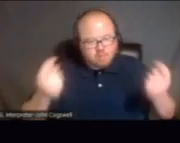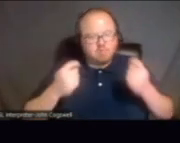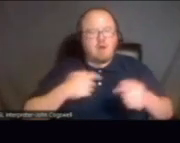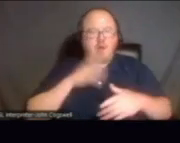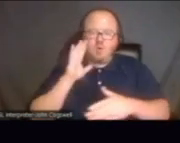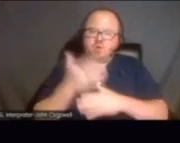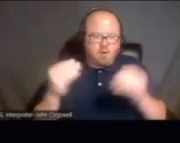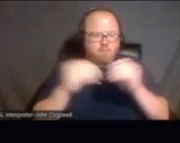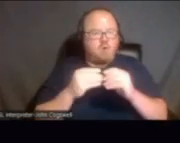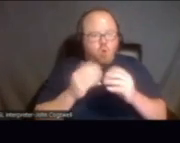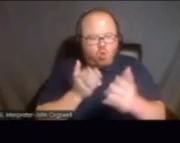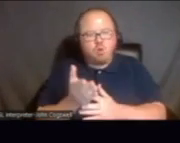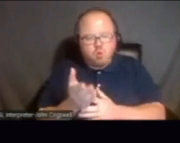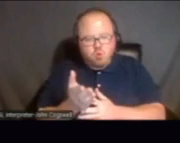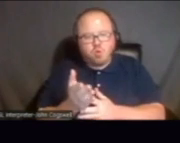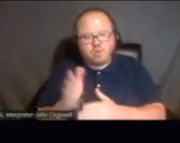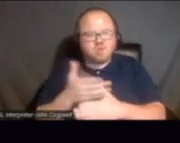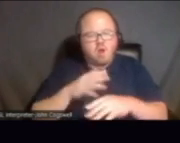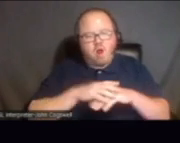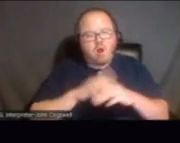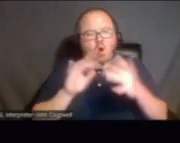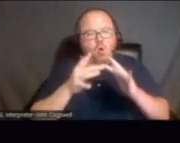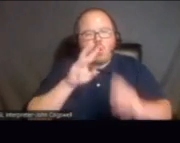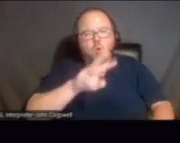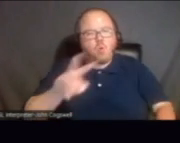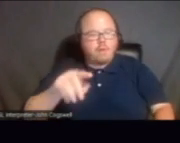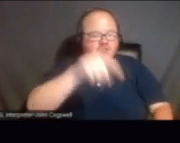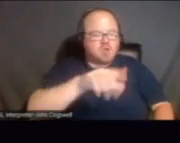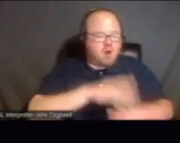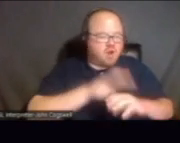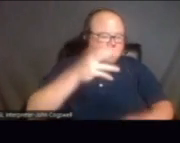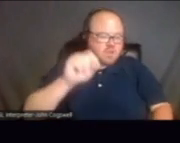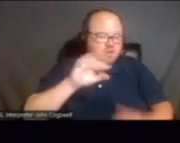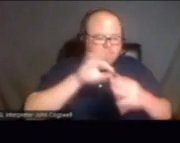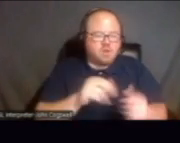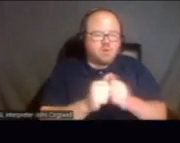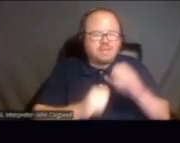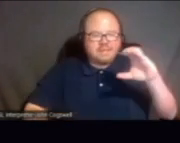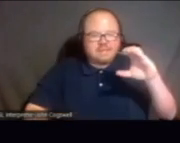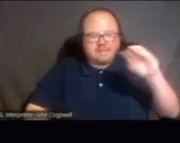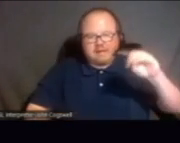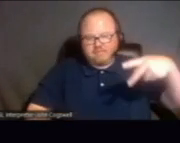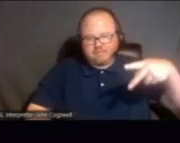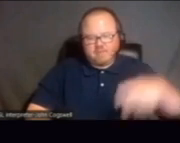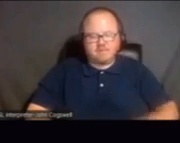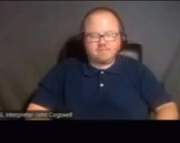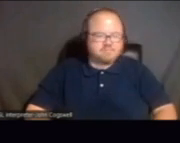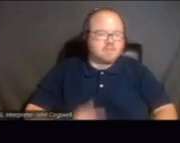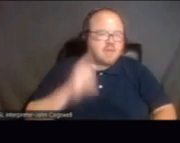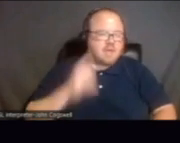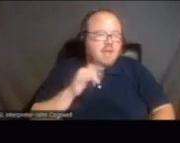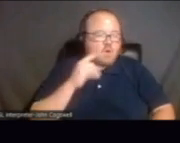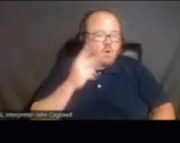that via sharing the webpage on our chat regarding the CMP, the California Memorial Project.